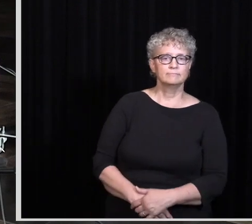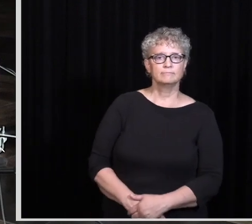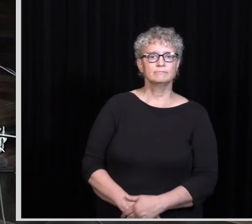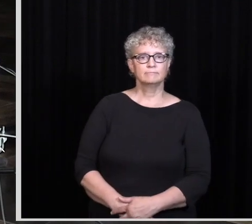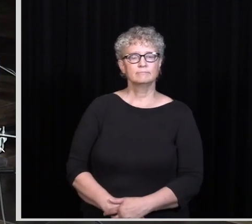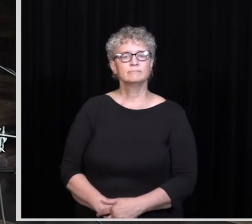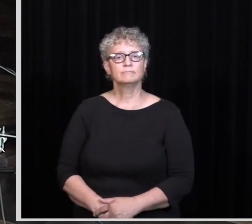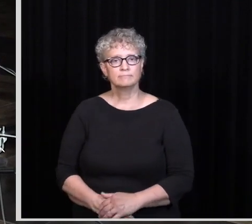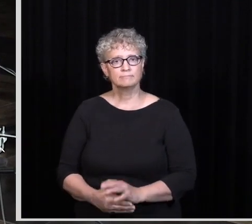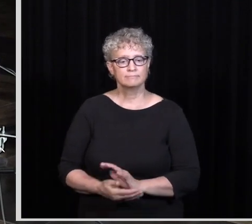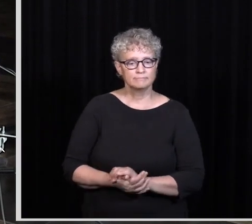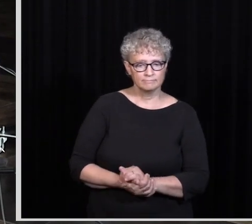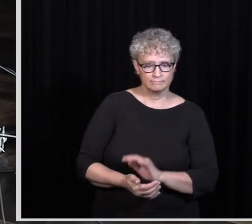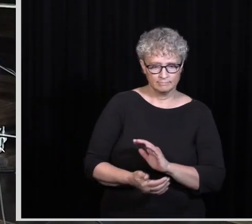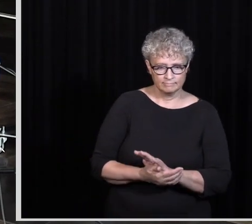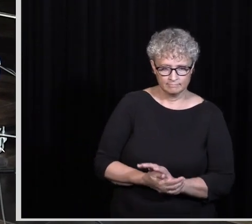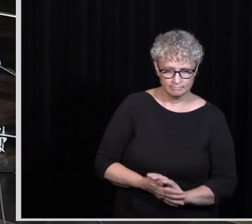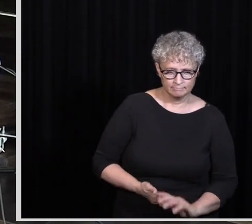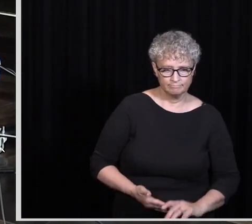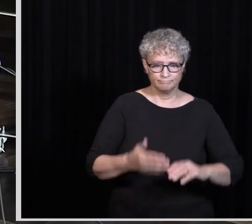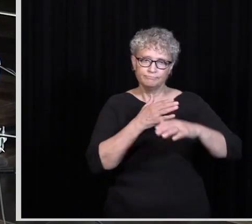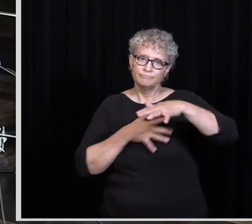Across Across Earth Across